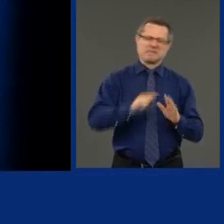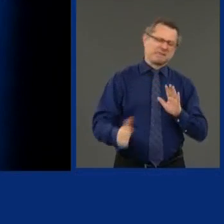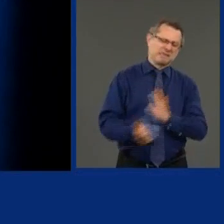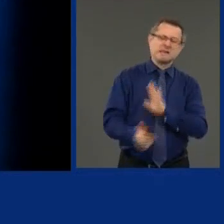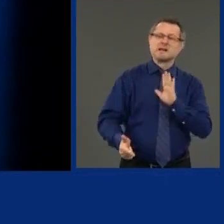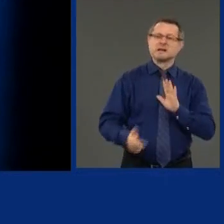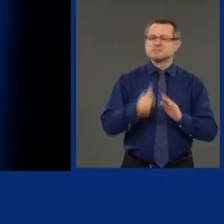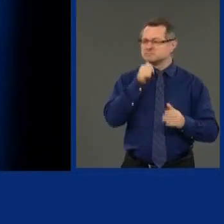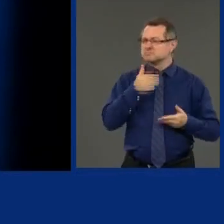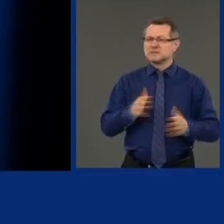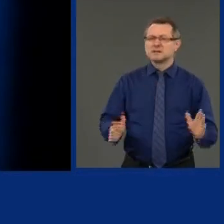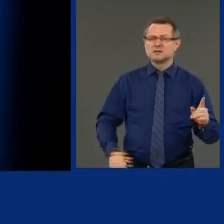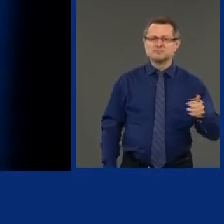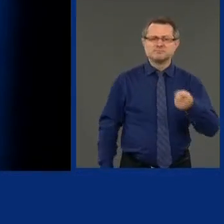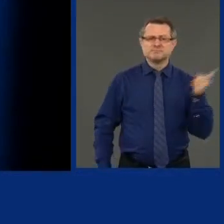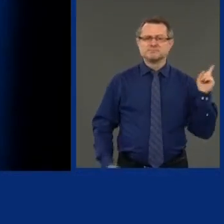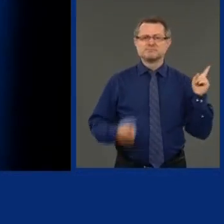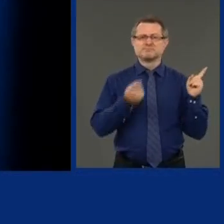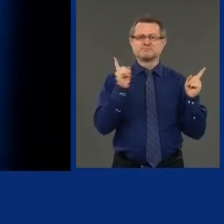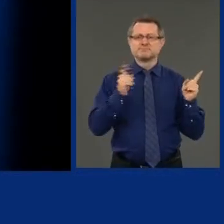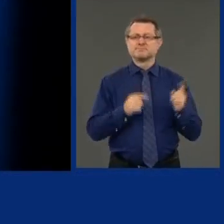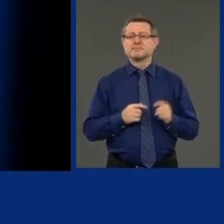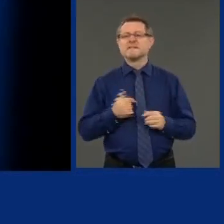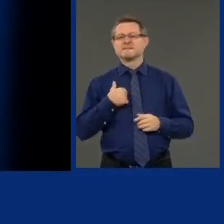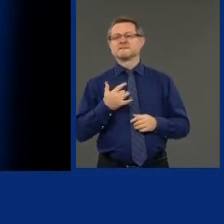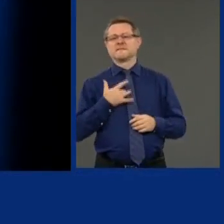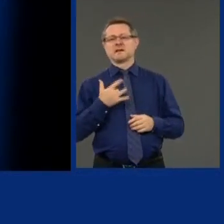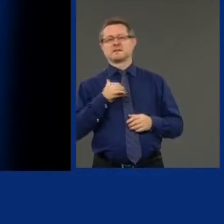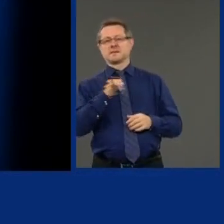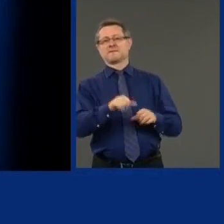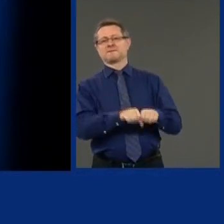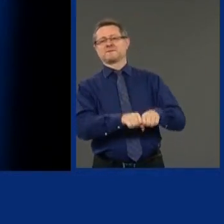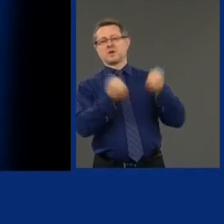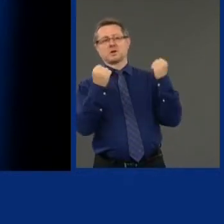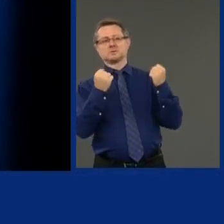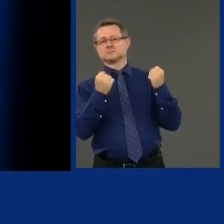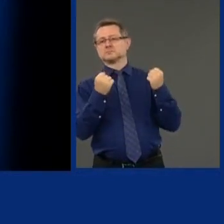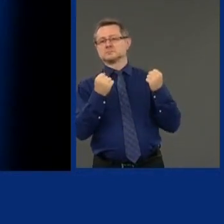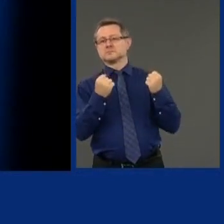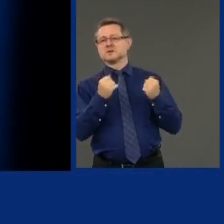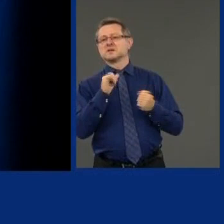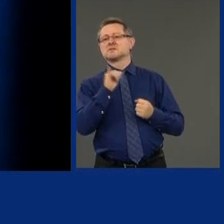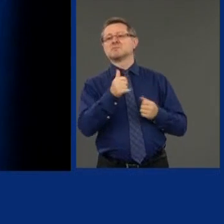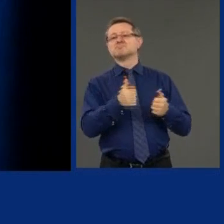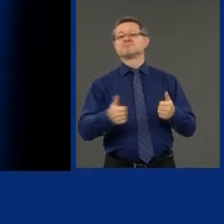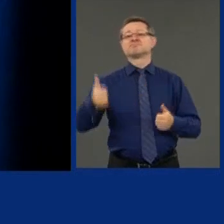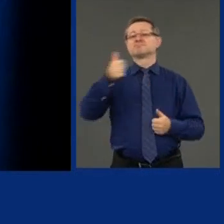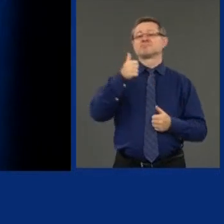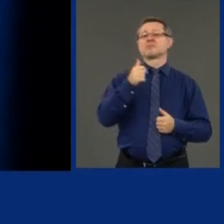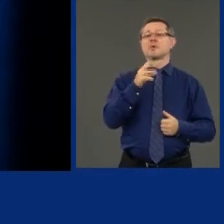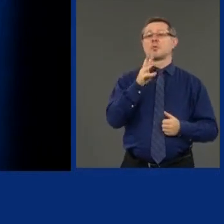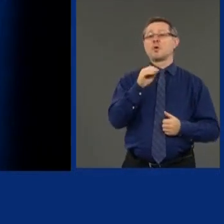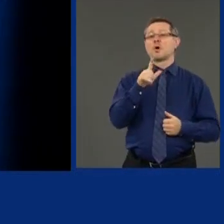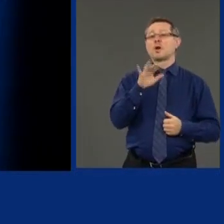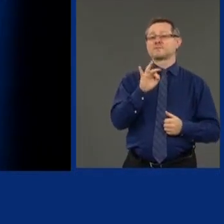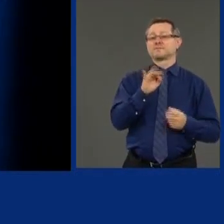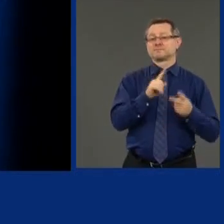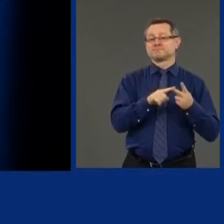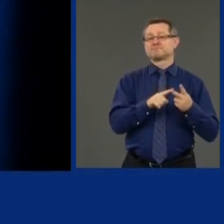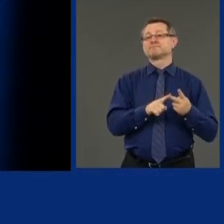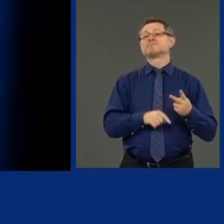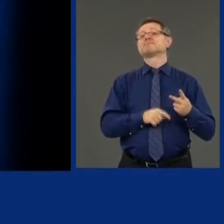it violates acting secretary Wolf and deputy,